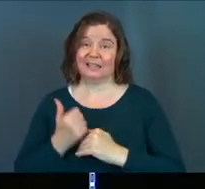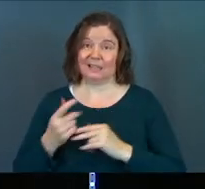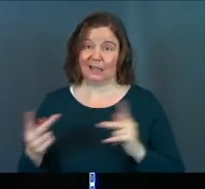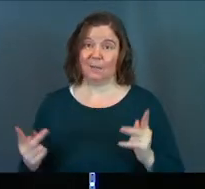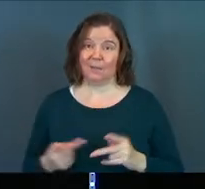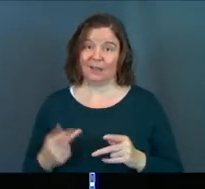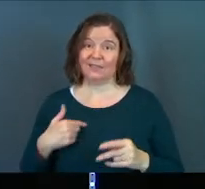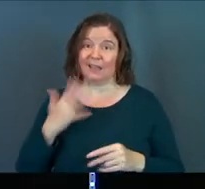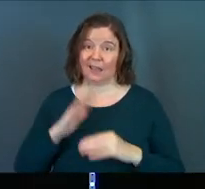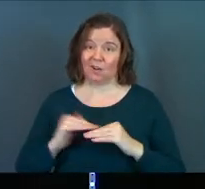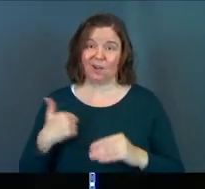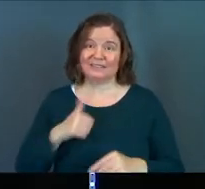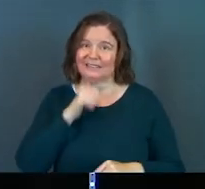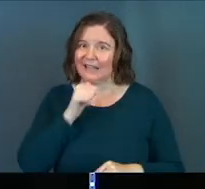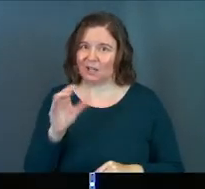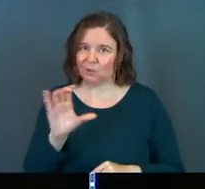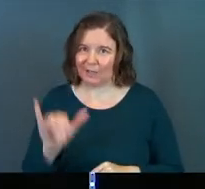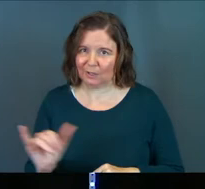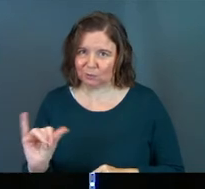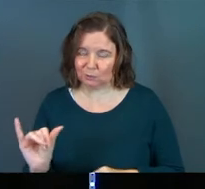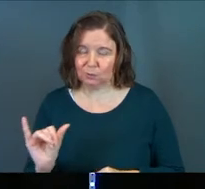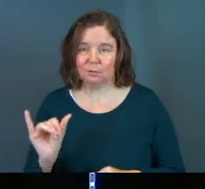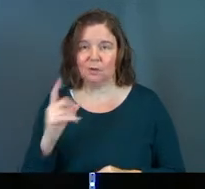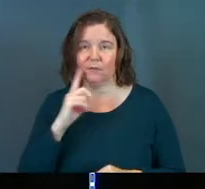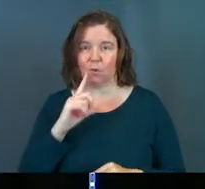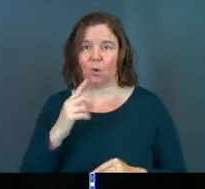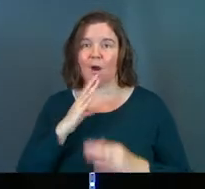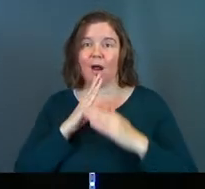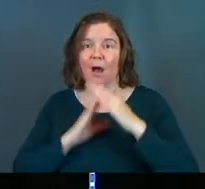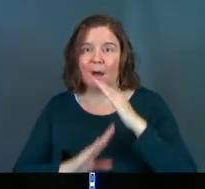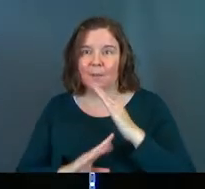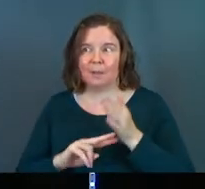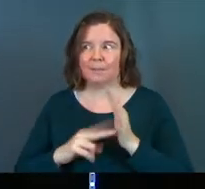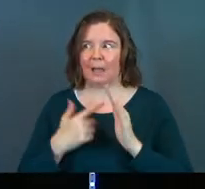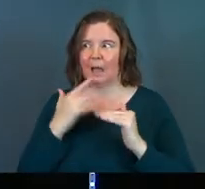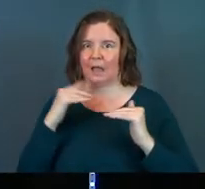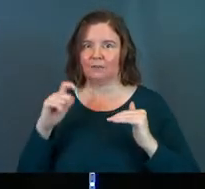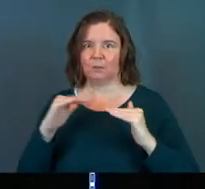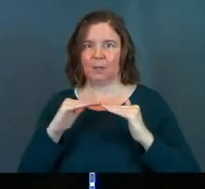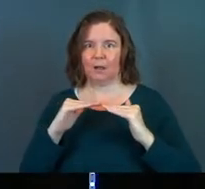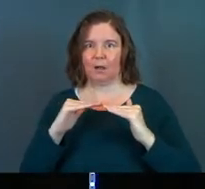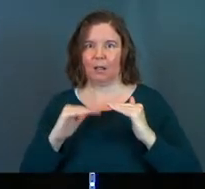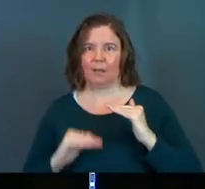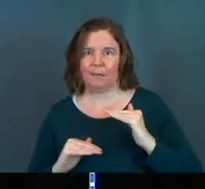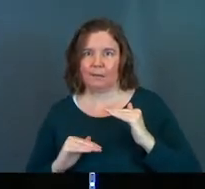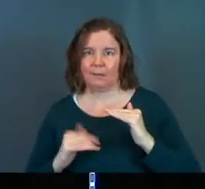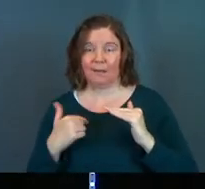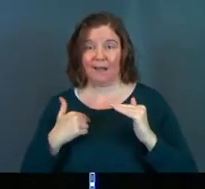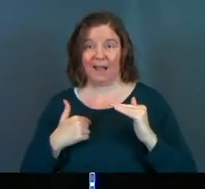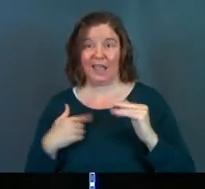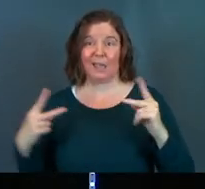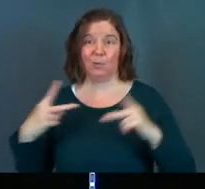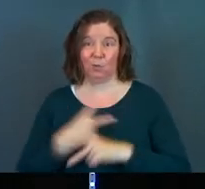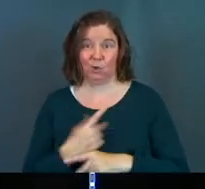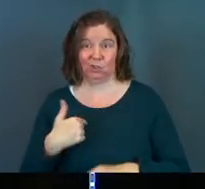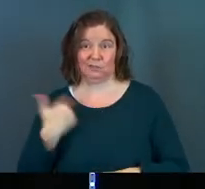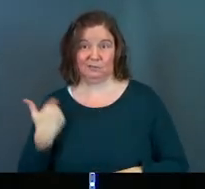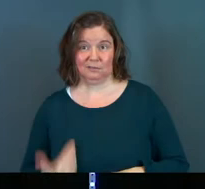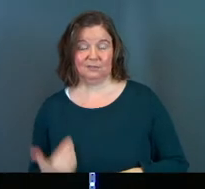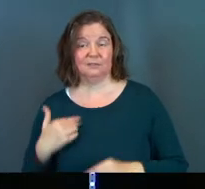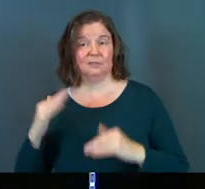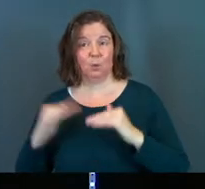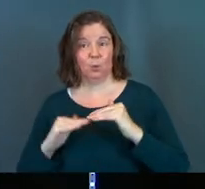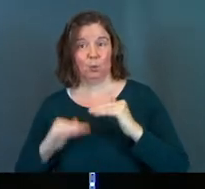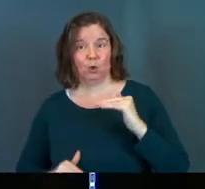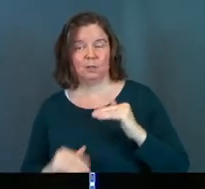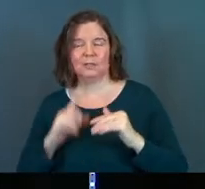we can get to, that God has called us to not be in when it comes to being humble people, okay? So it's I am worse than.